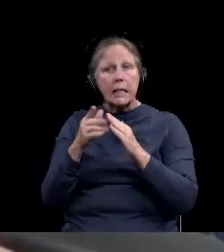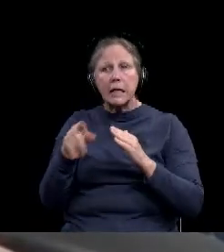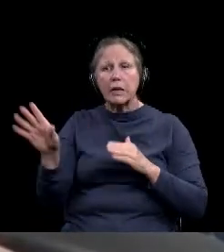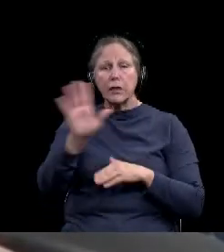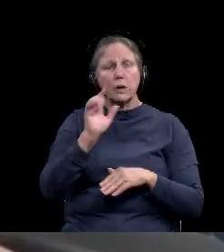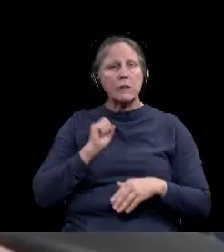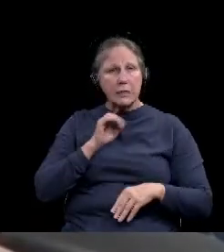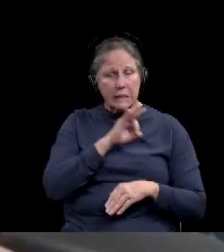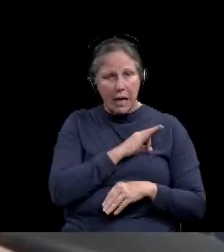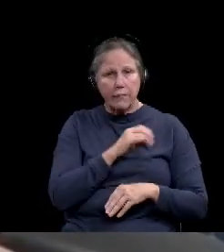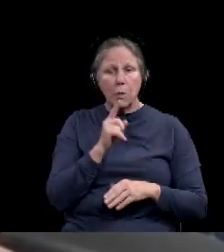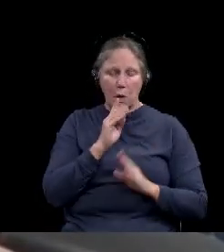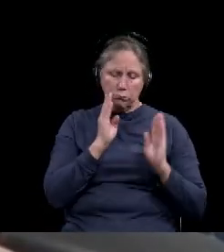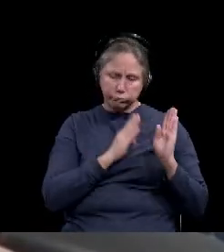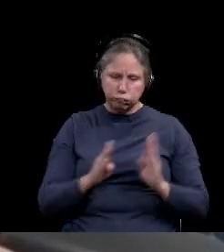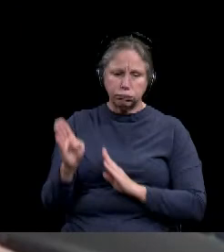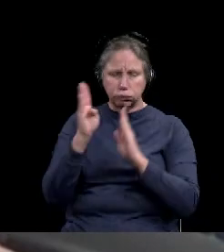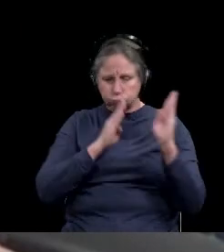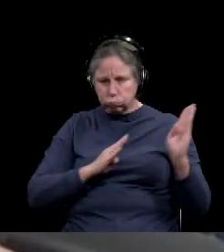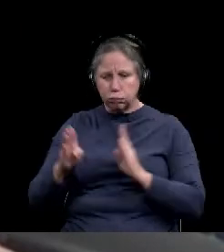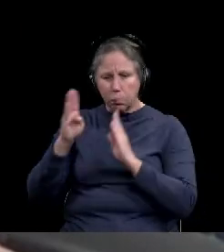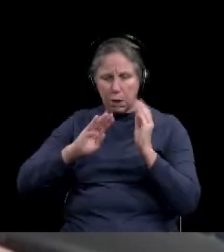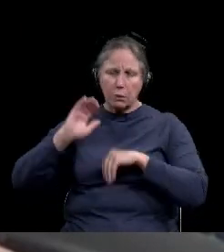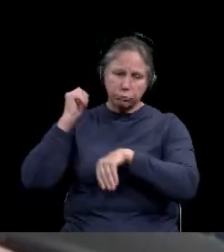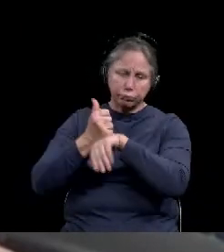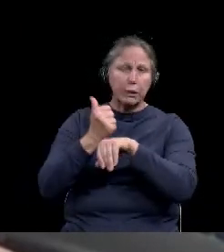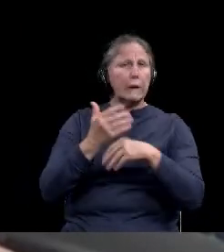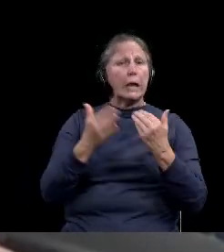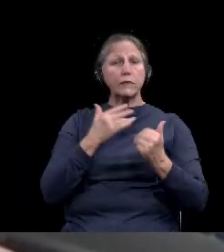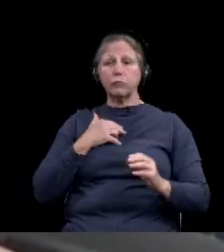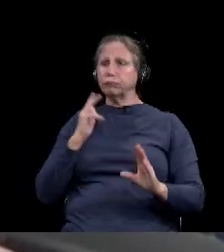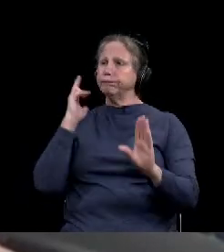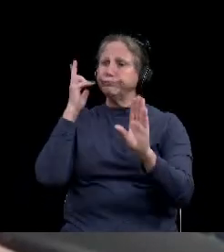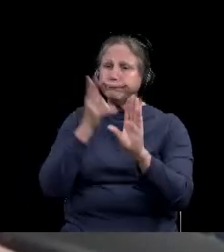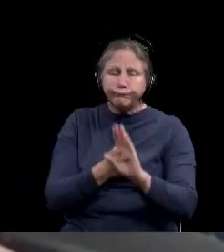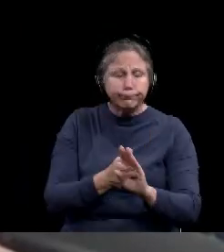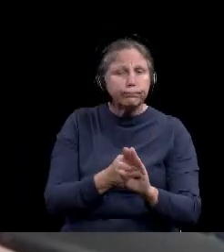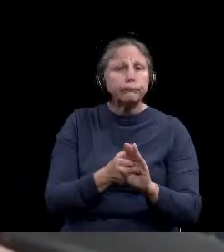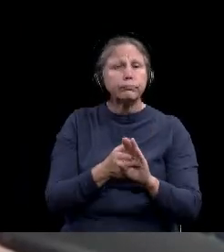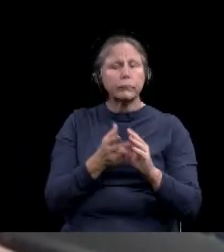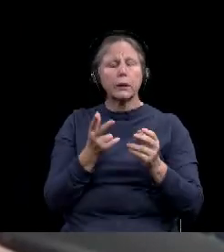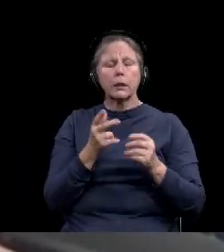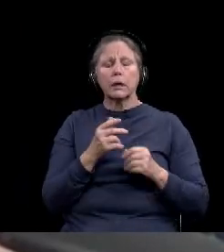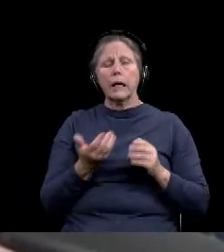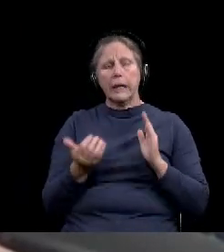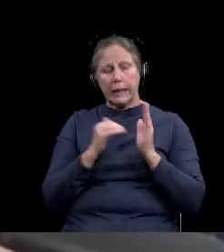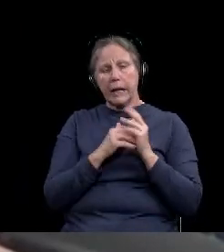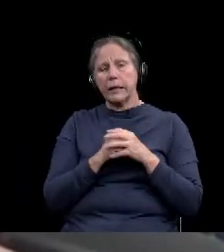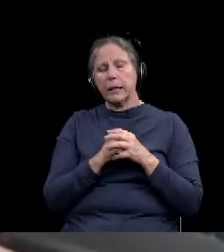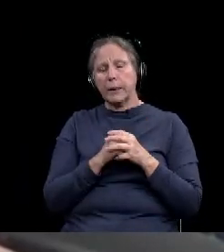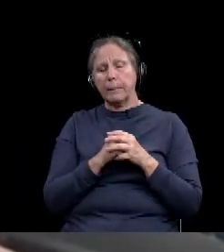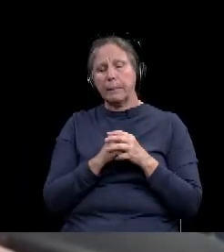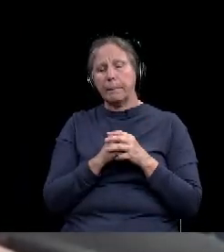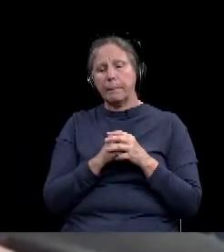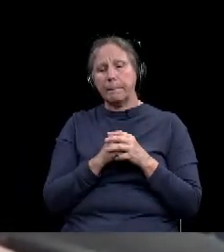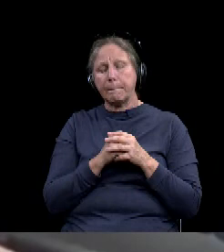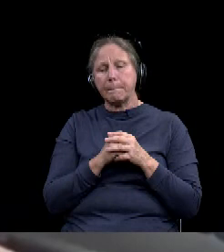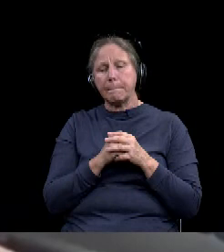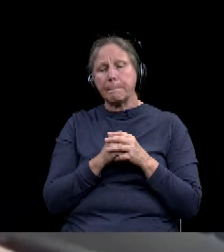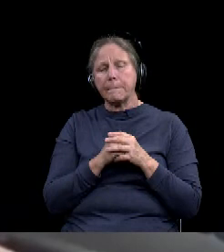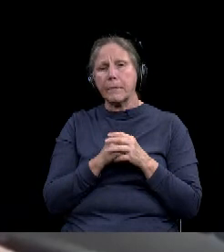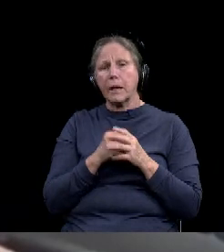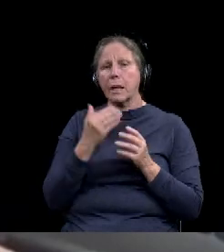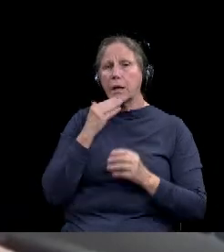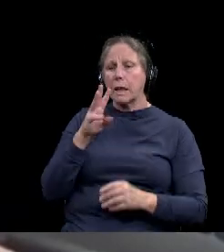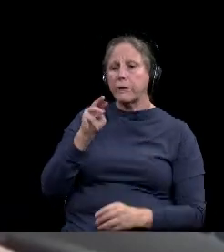really organizing this and making it easy for us that are participants in it. And again, I want to, uh, thank, uh, Mayor